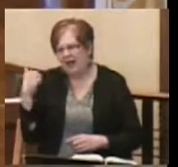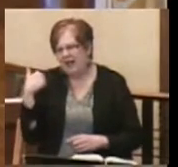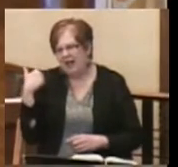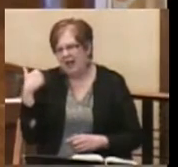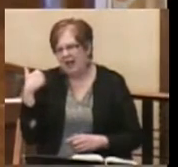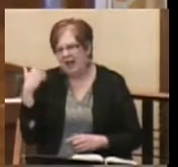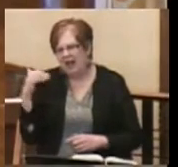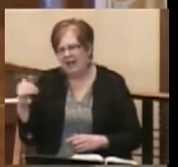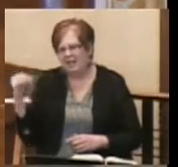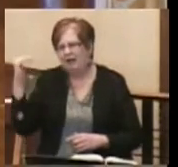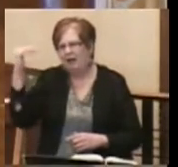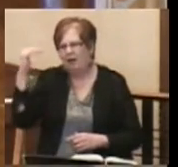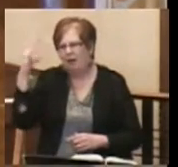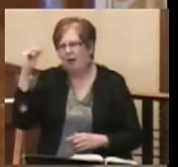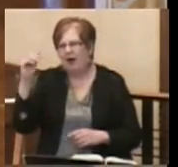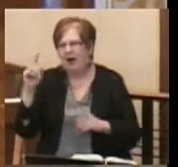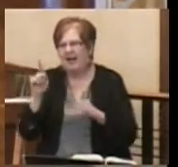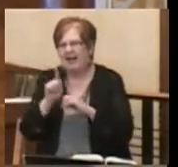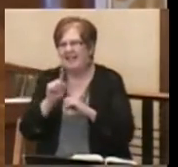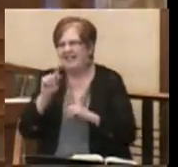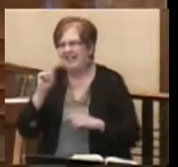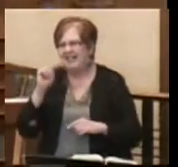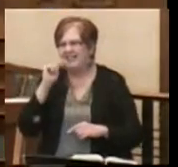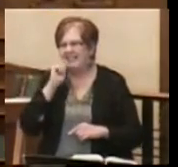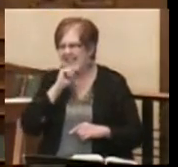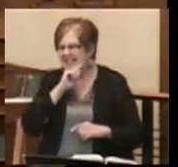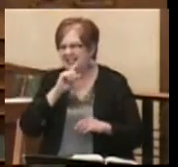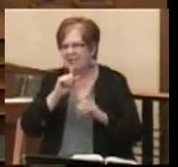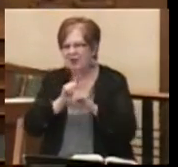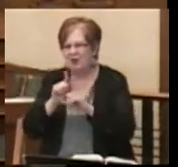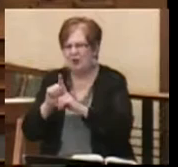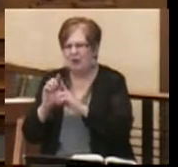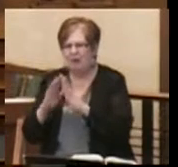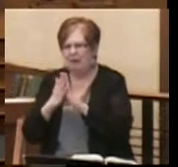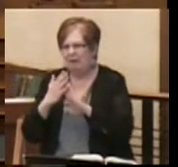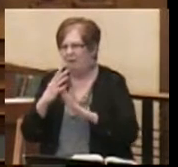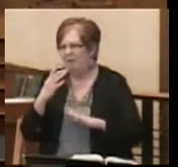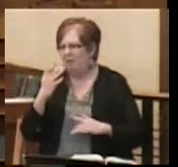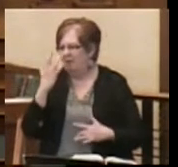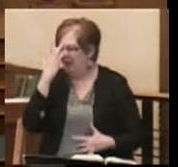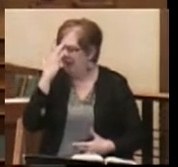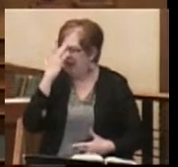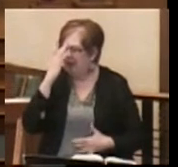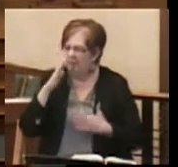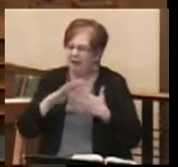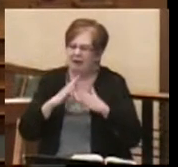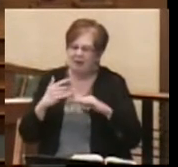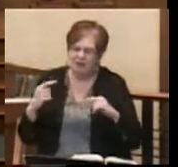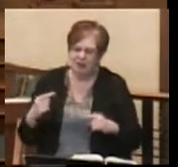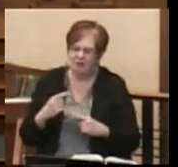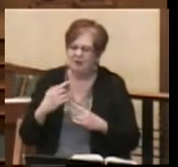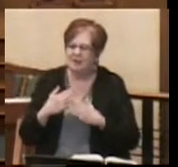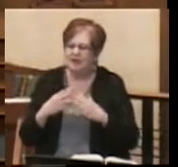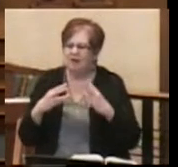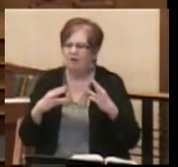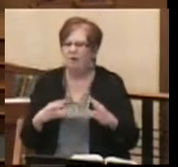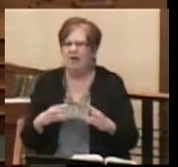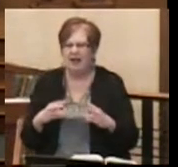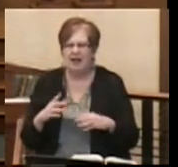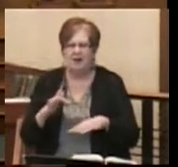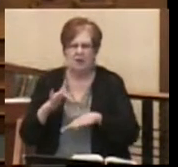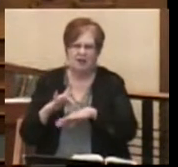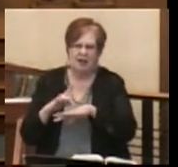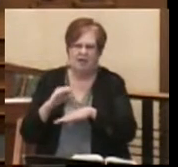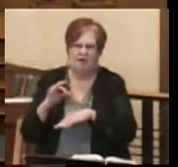larger boy, and finally even as a teenager, as I would be injured in some way, it was the touch